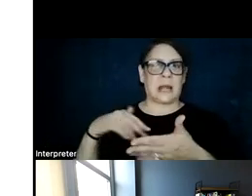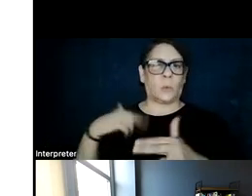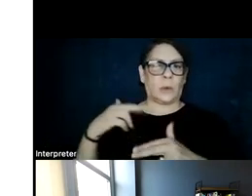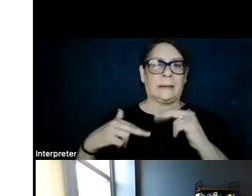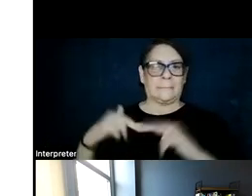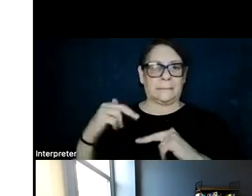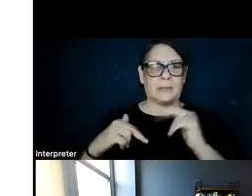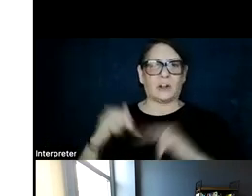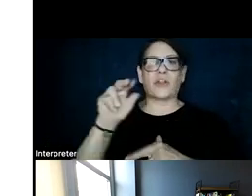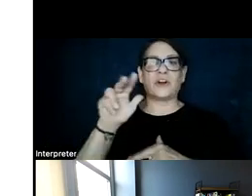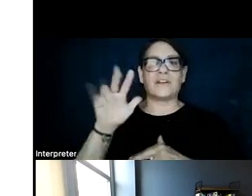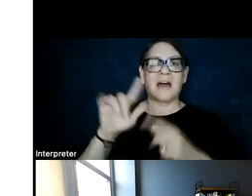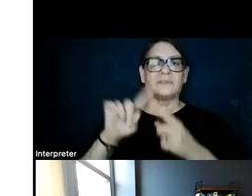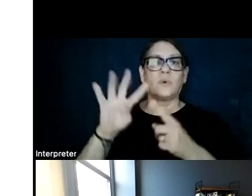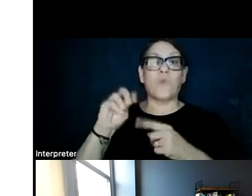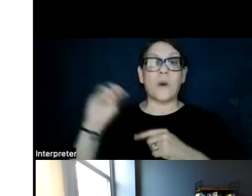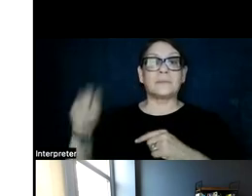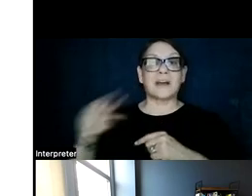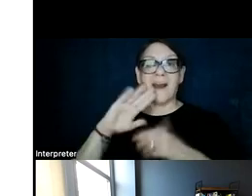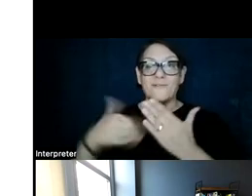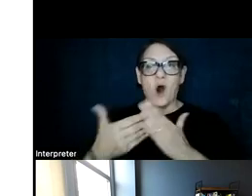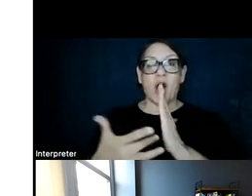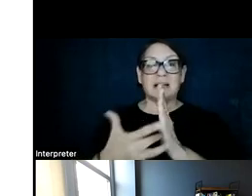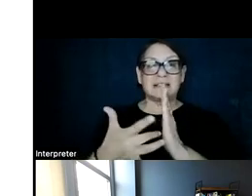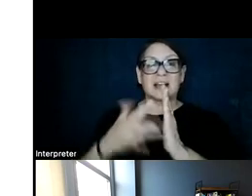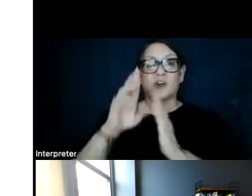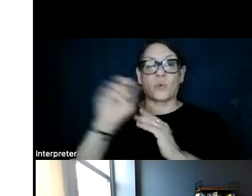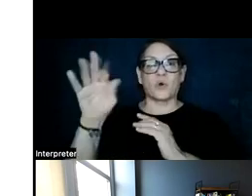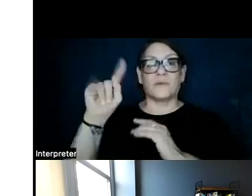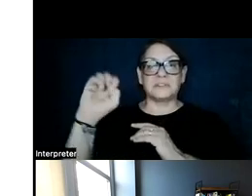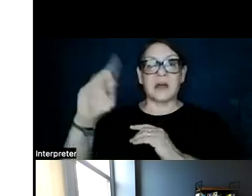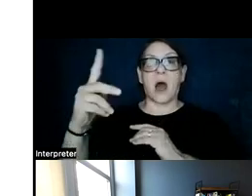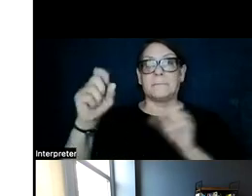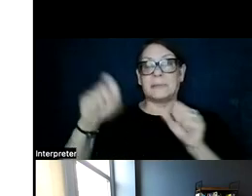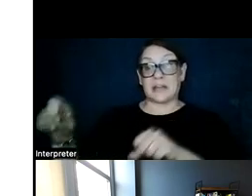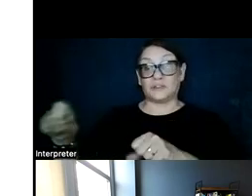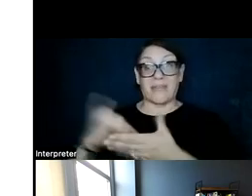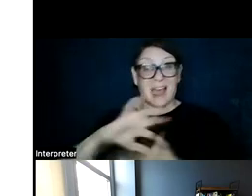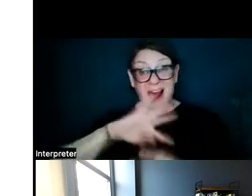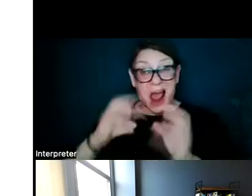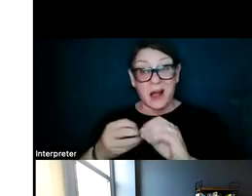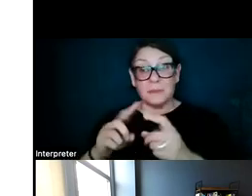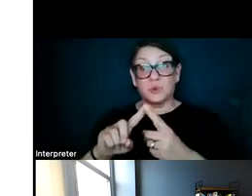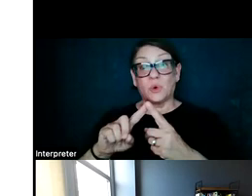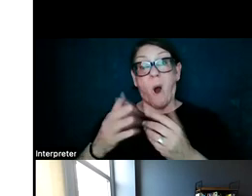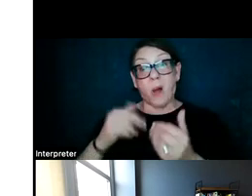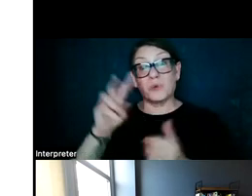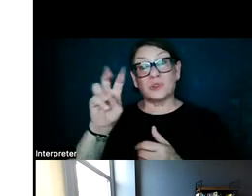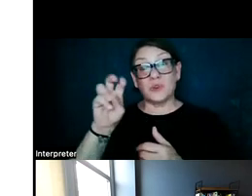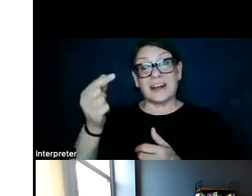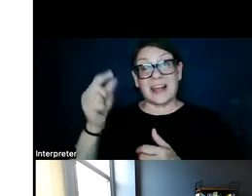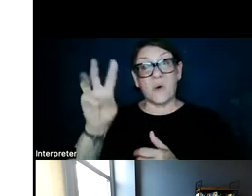35 to 40% of all technical rooftop and urban infill potential, which adds up to almost 200